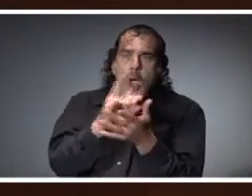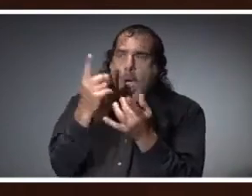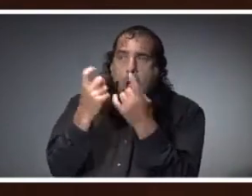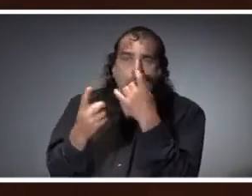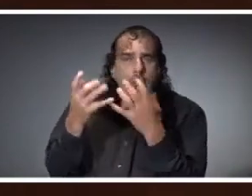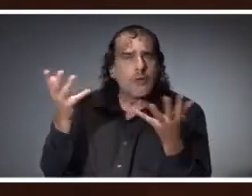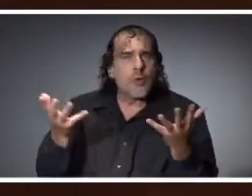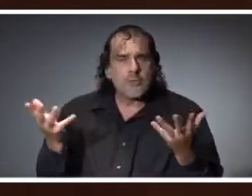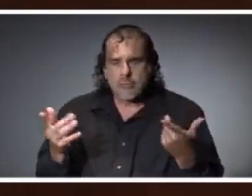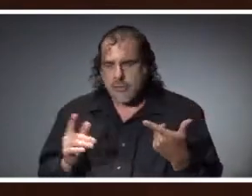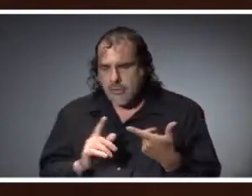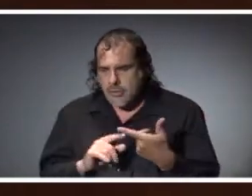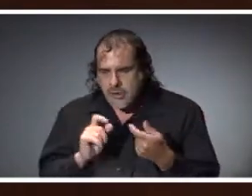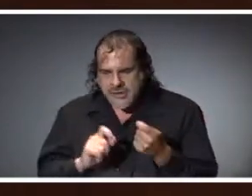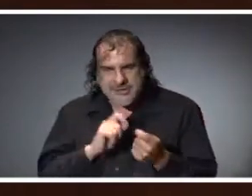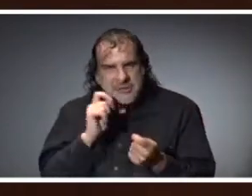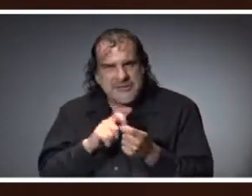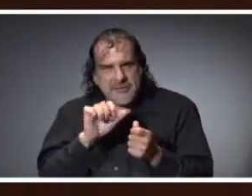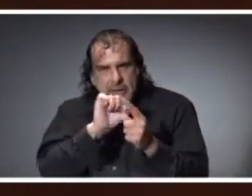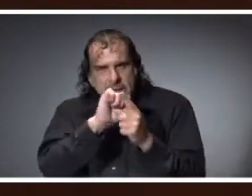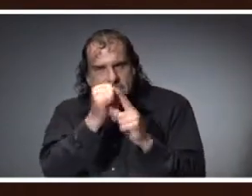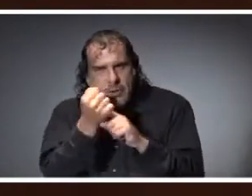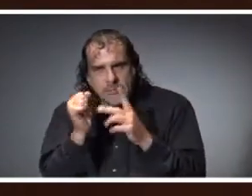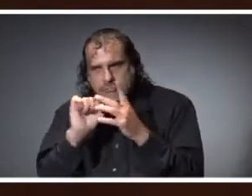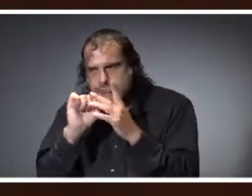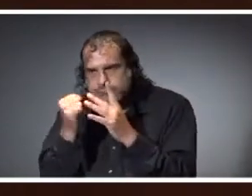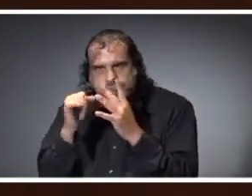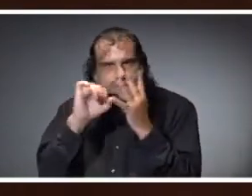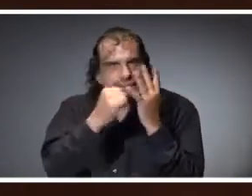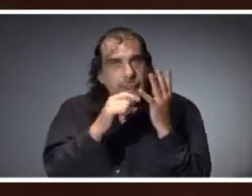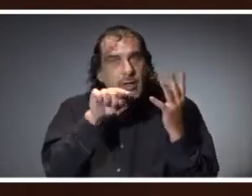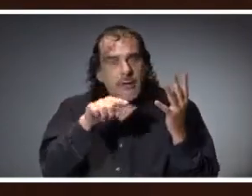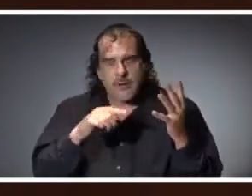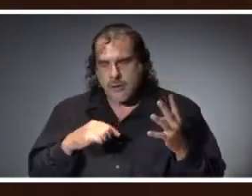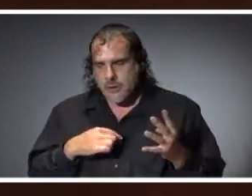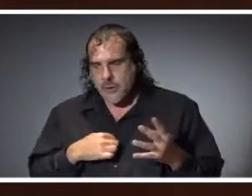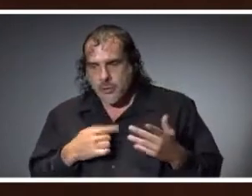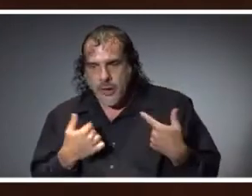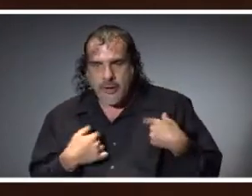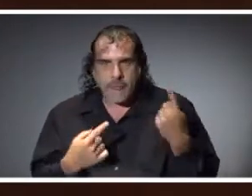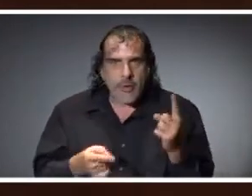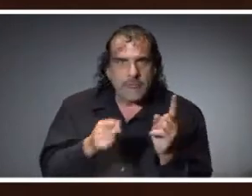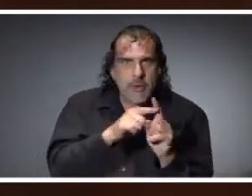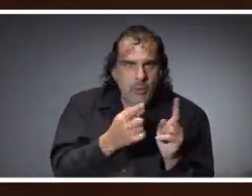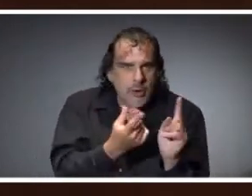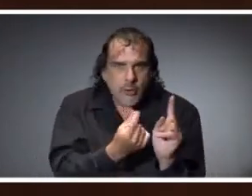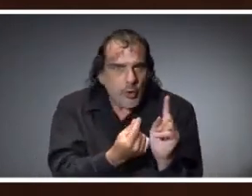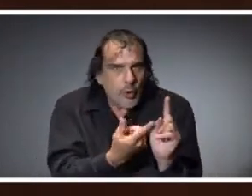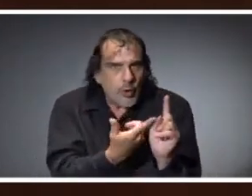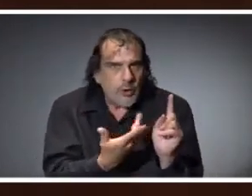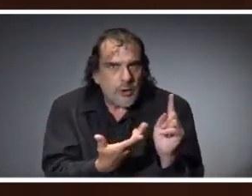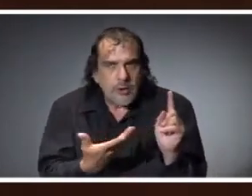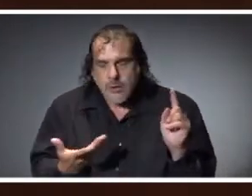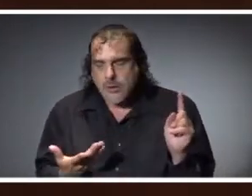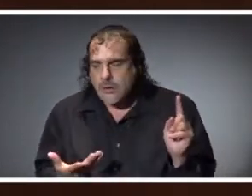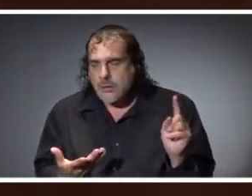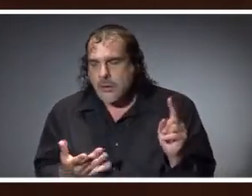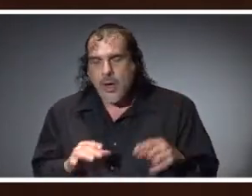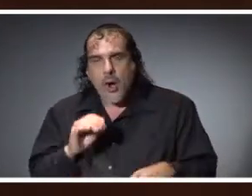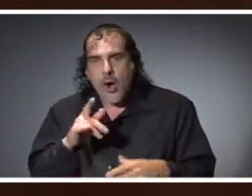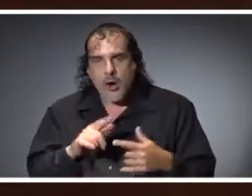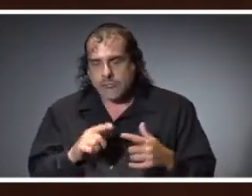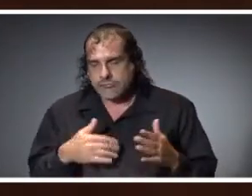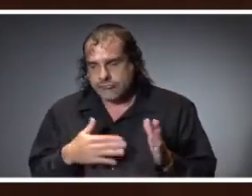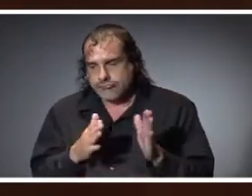about specific situations. We have a case, what do we need to do around it, or just in